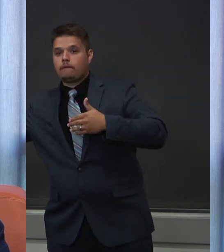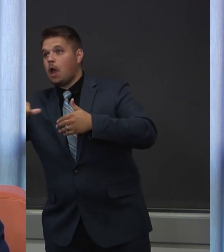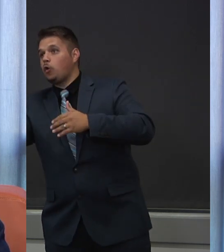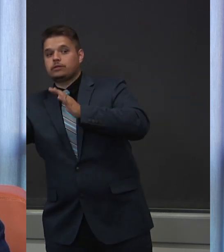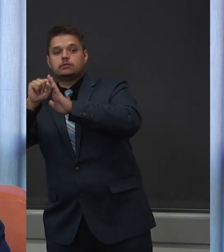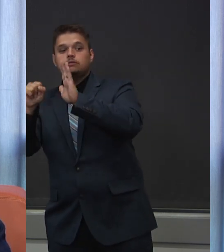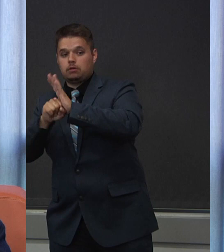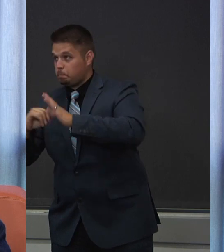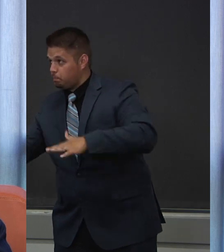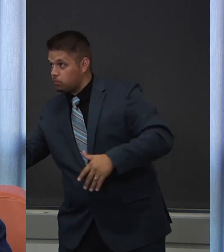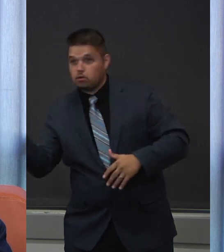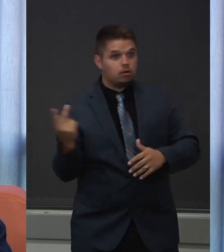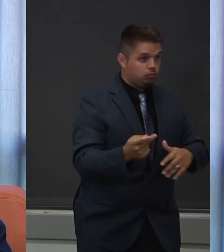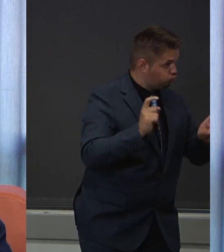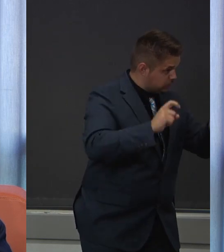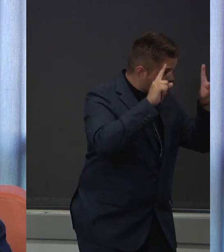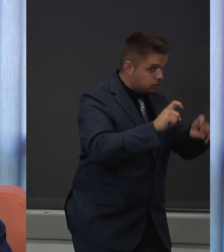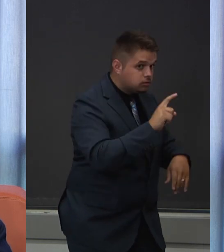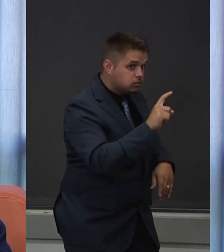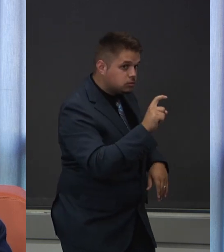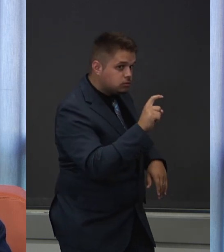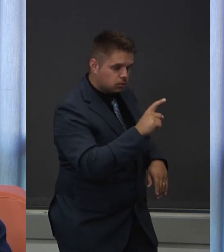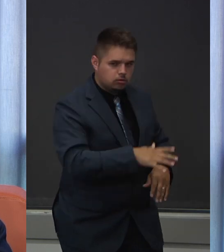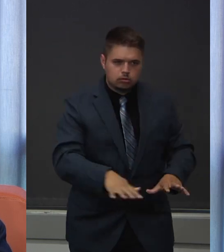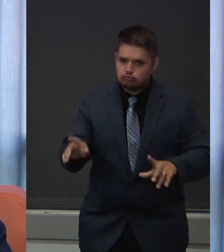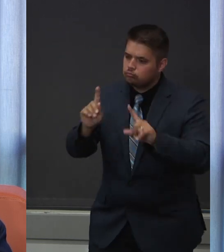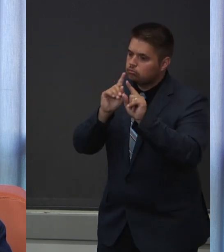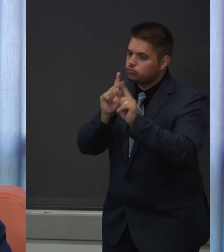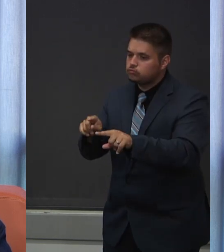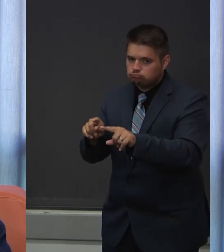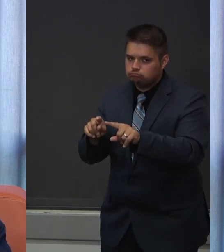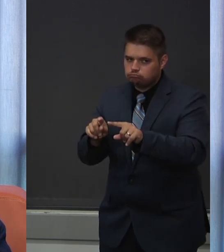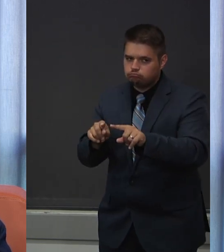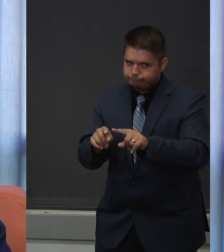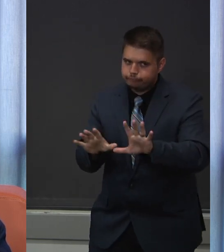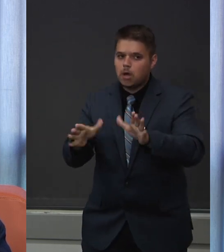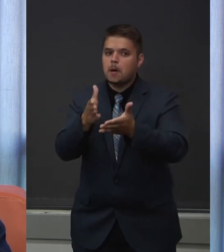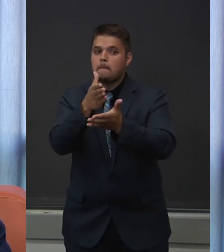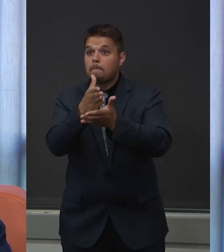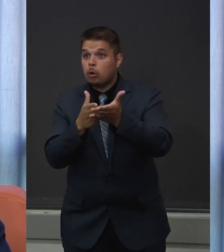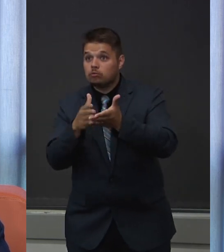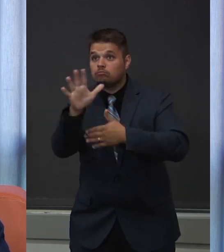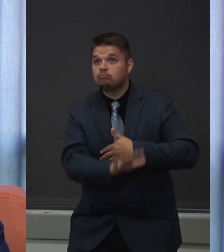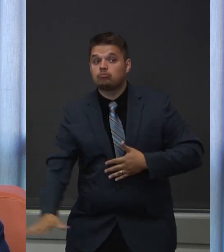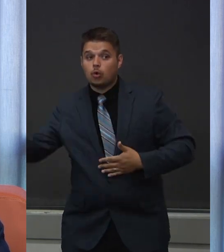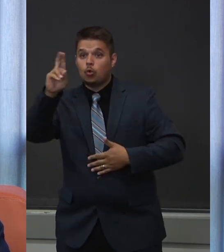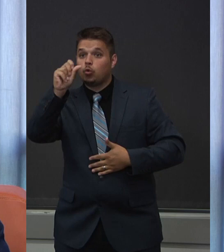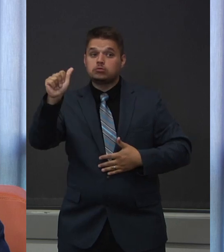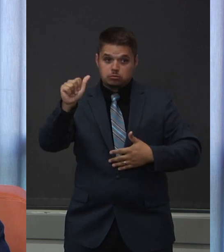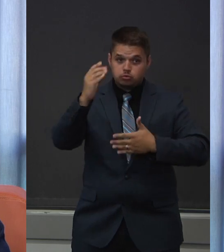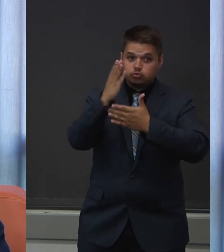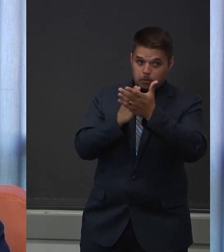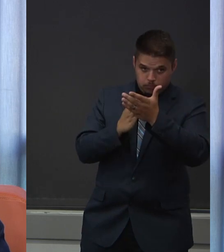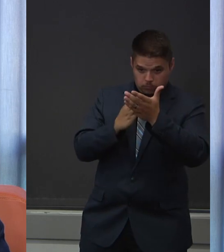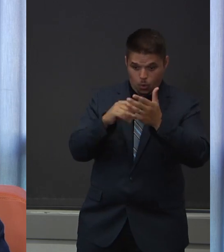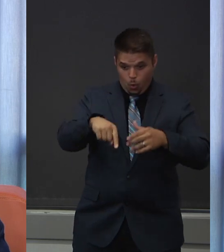there are lots of parts of the country and parts of Oregon that have greater rates of COVID-19 right now.